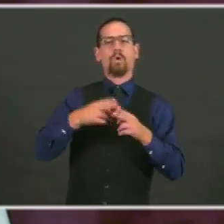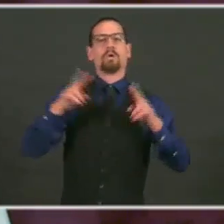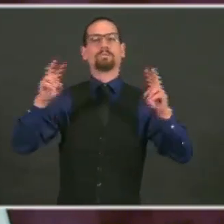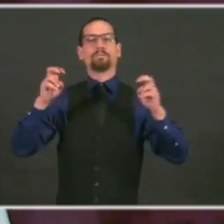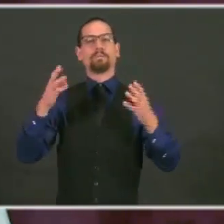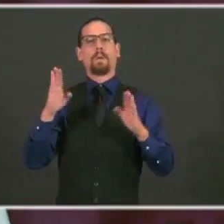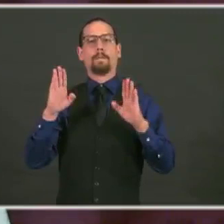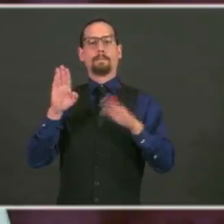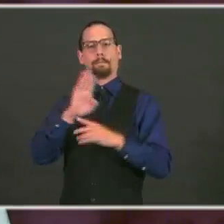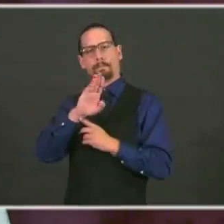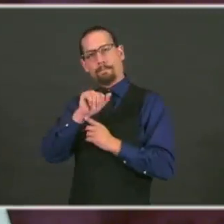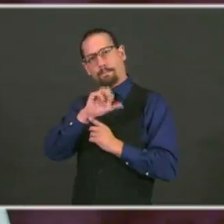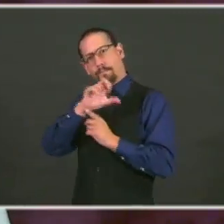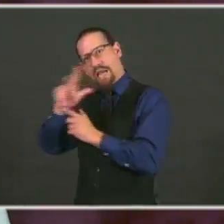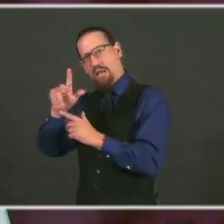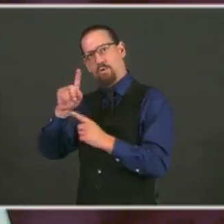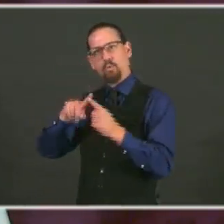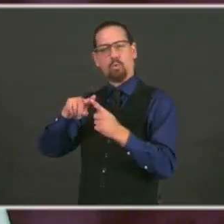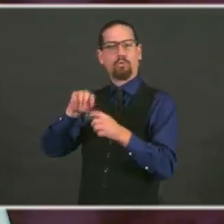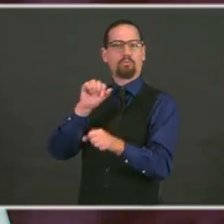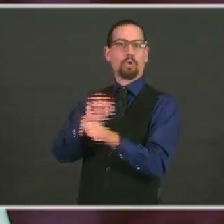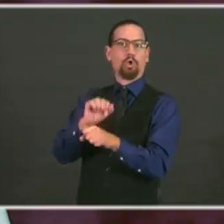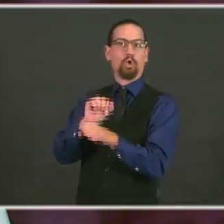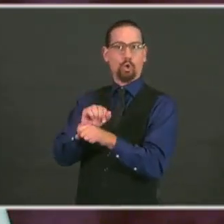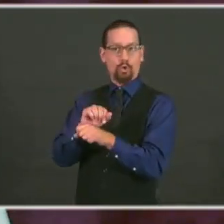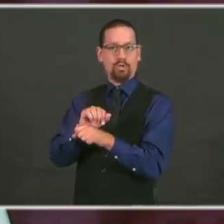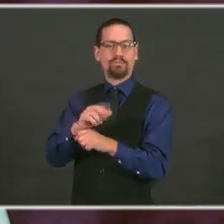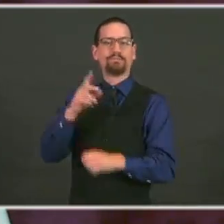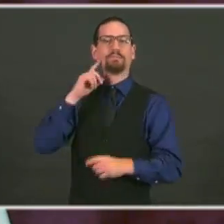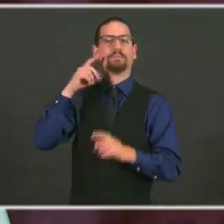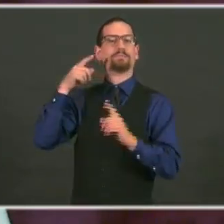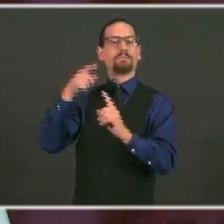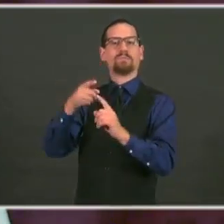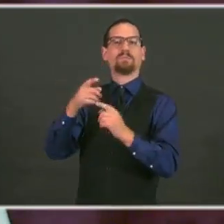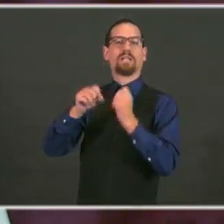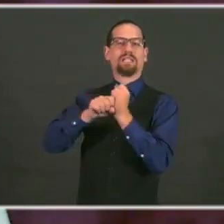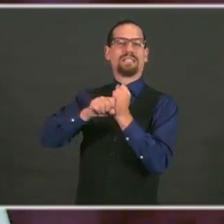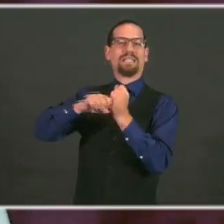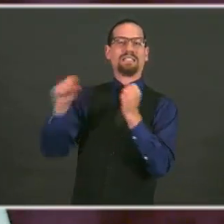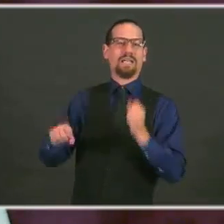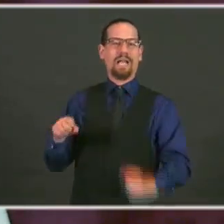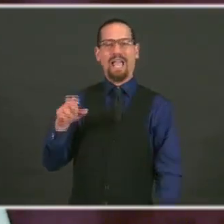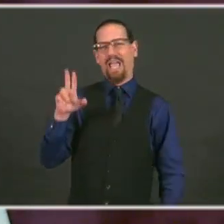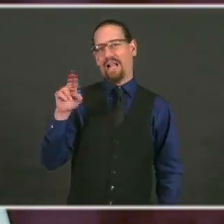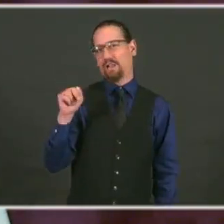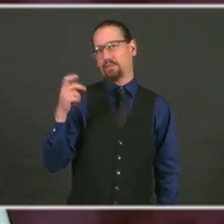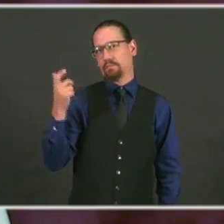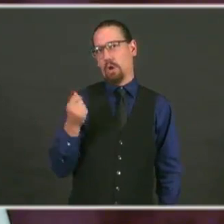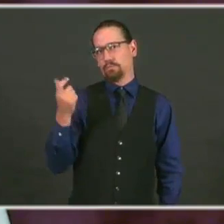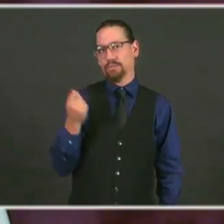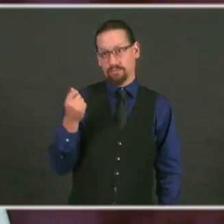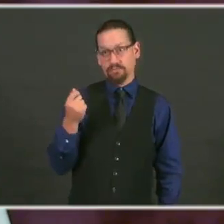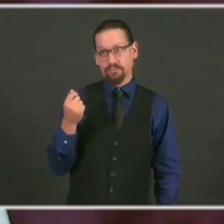insurance. So last month, I announced an